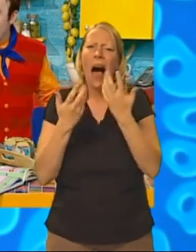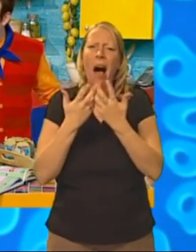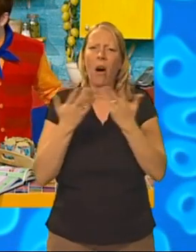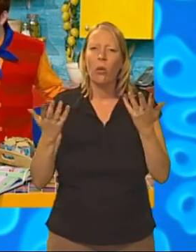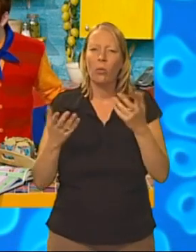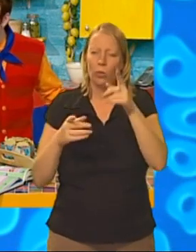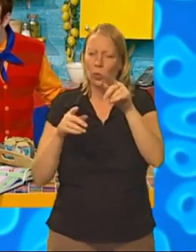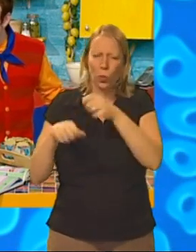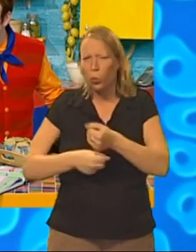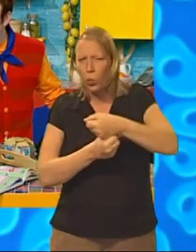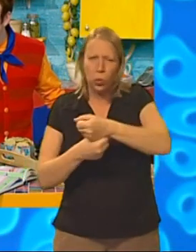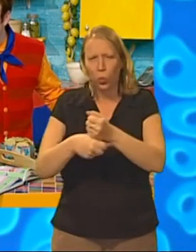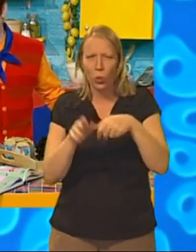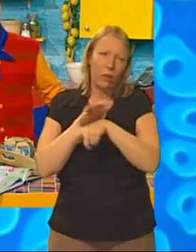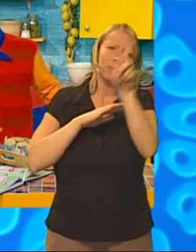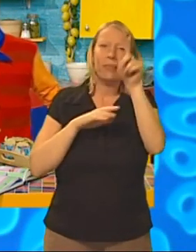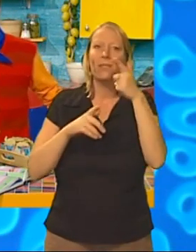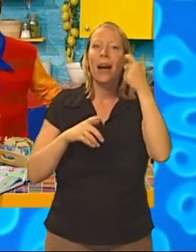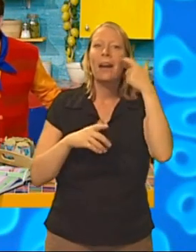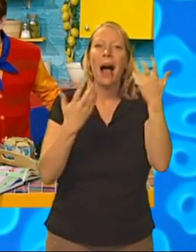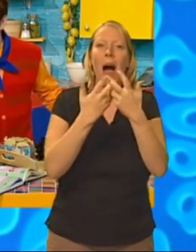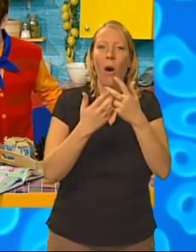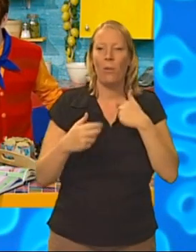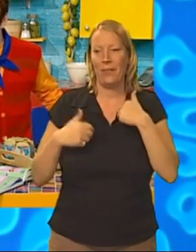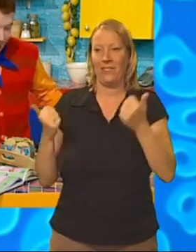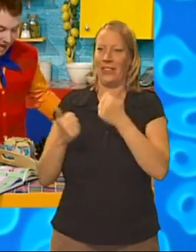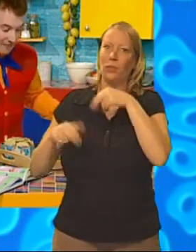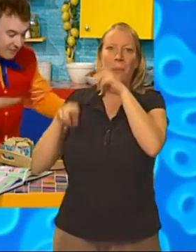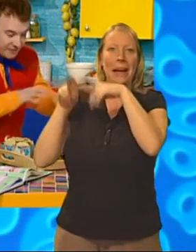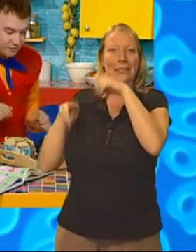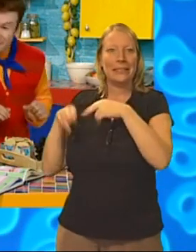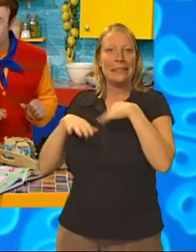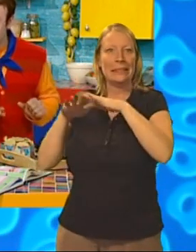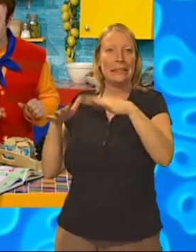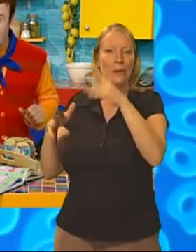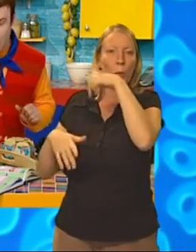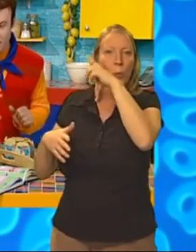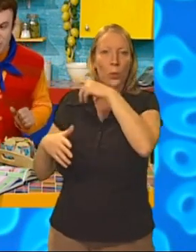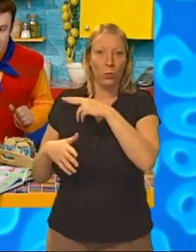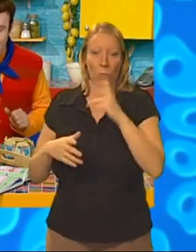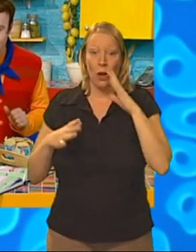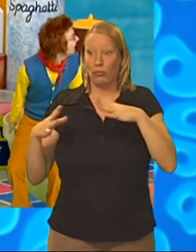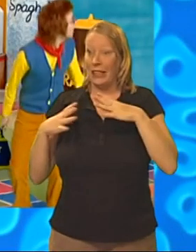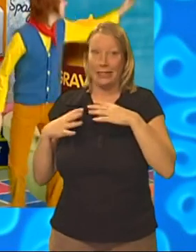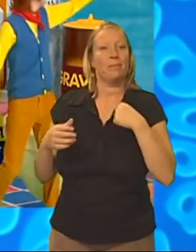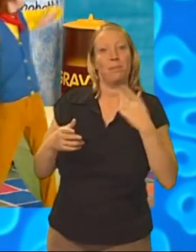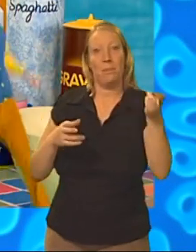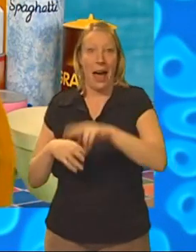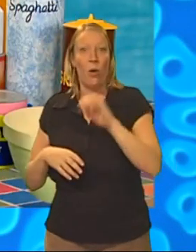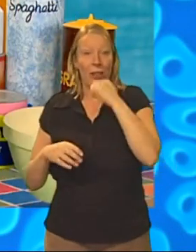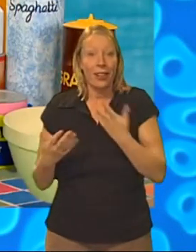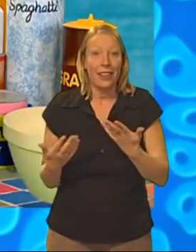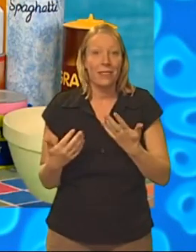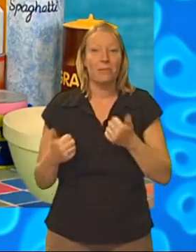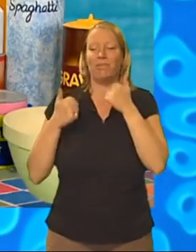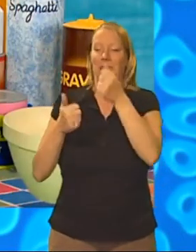don't you whizz off and find out, Little Cook? And I can finish my seaside painting. I'll have everything ready for the recipe when you get back. Great idea,